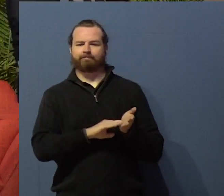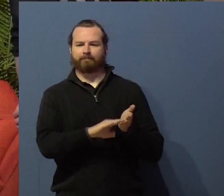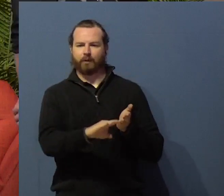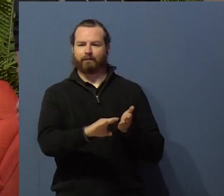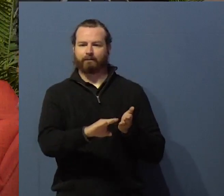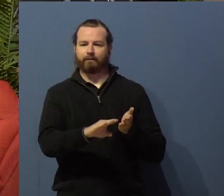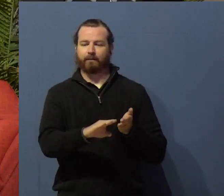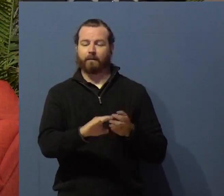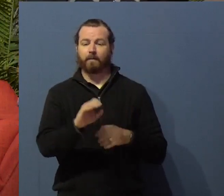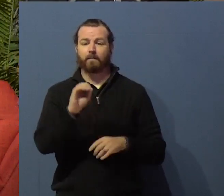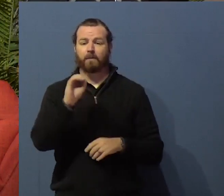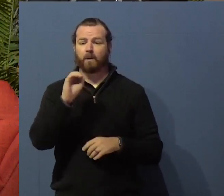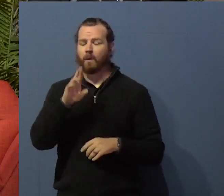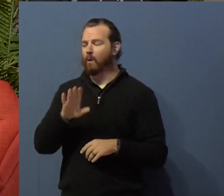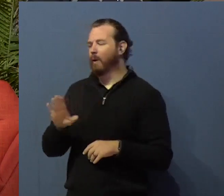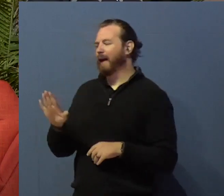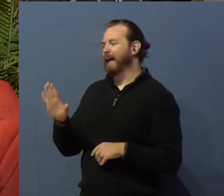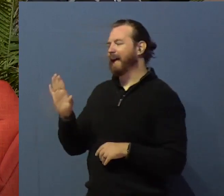of your disability.